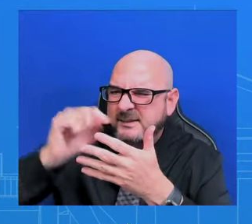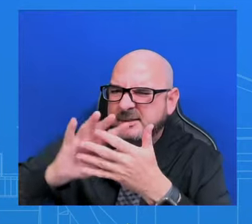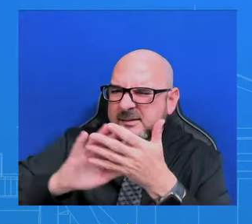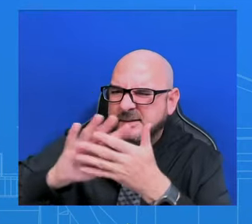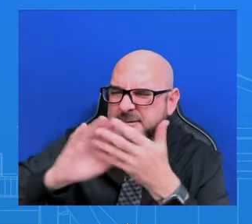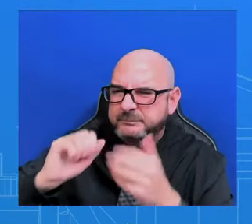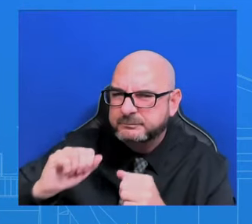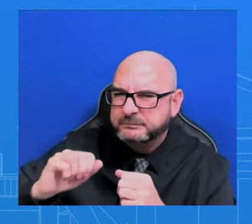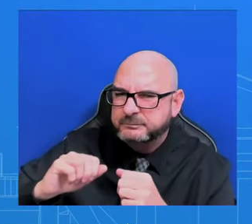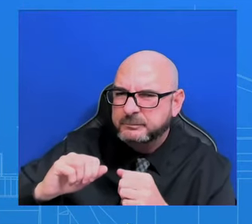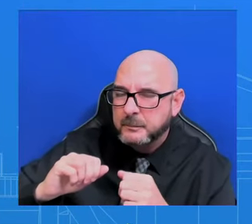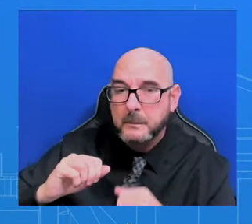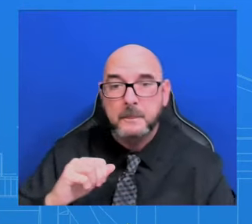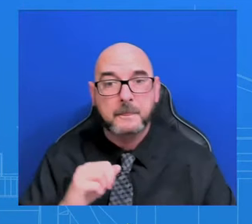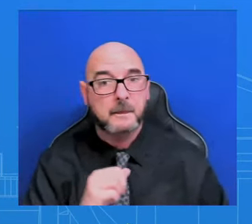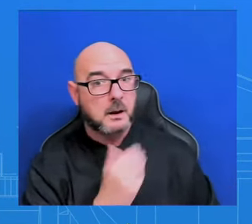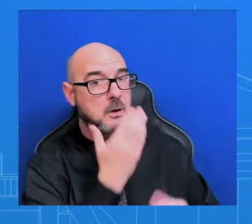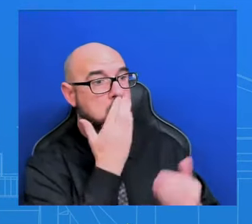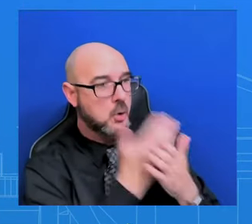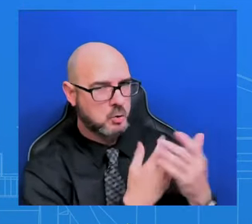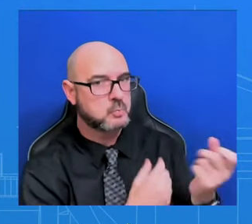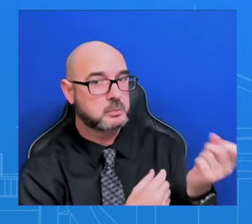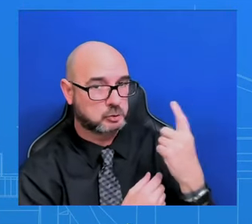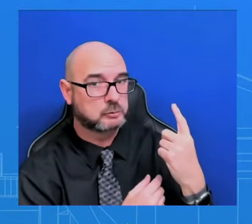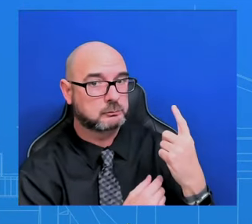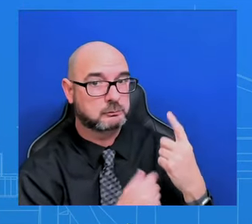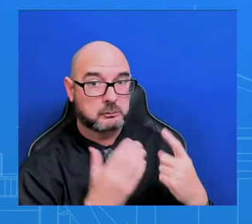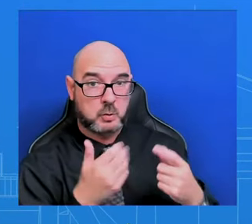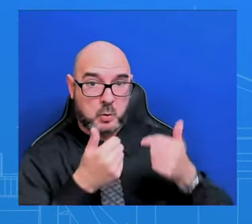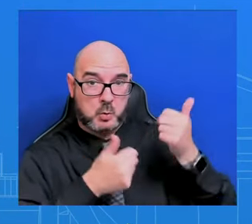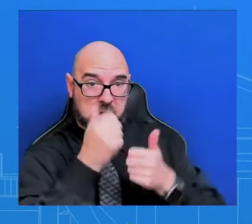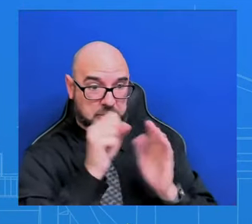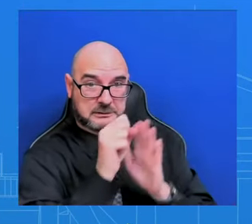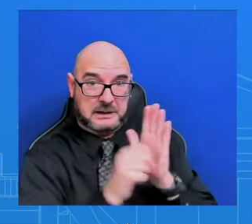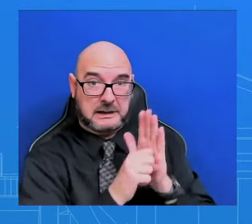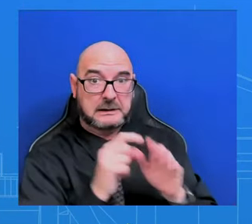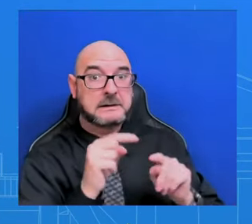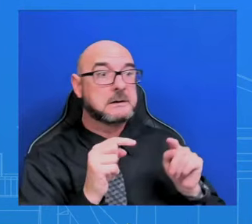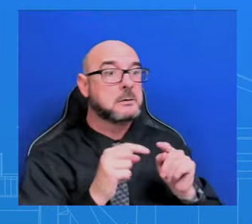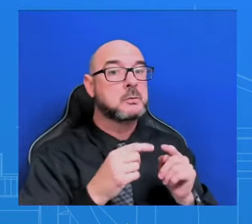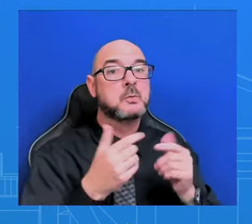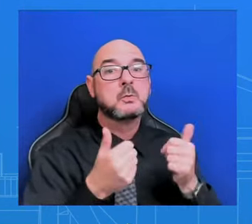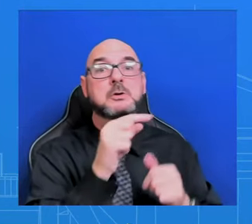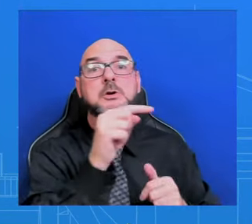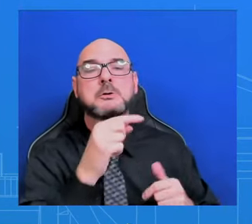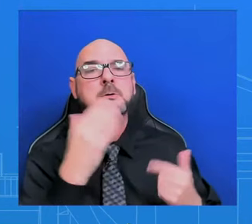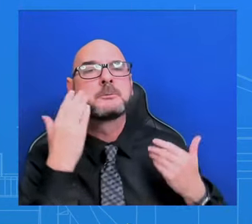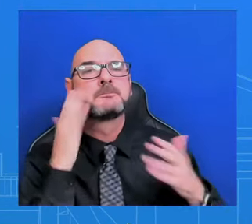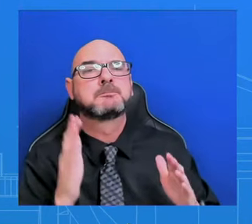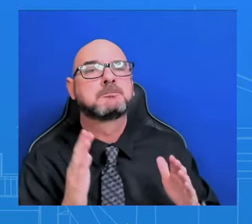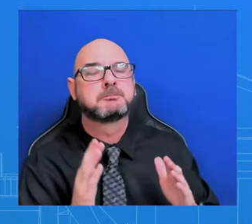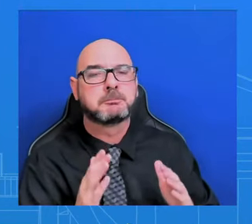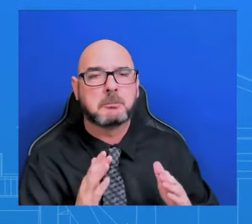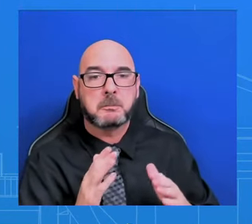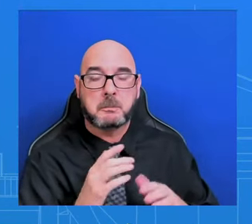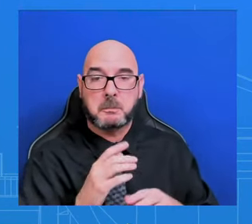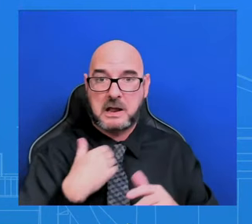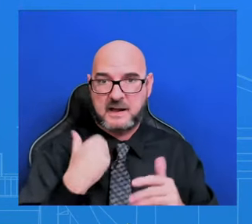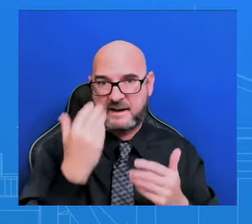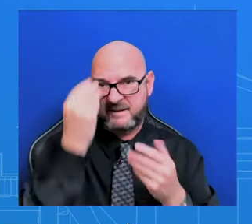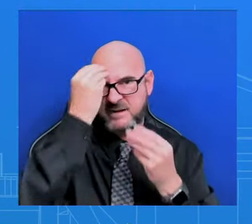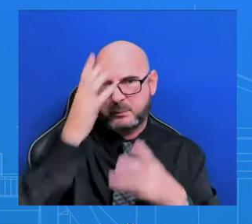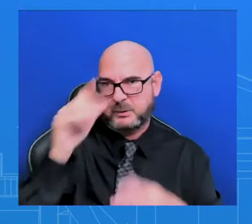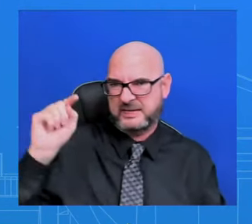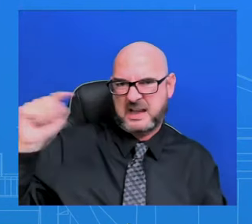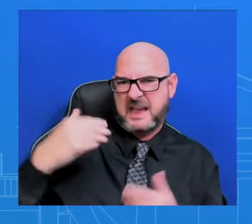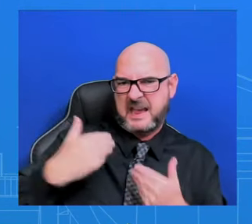specifically which 19 states. Certainly we can get that number. It's in the, obviously it's in the data, so it's in the state unemployment data,